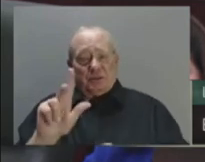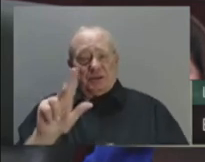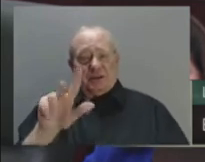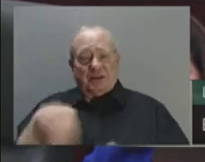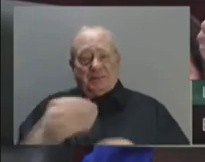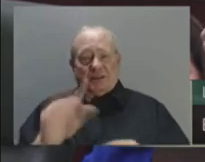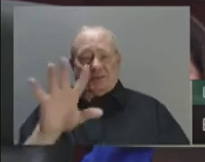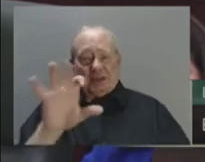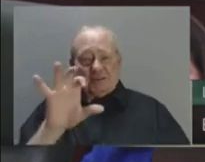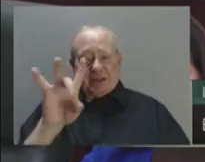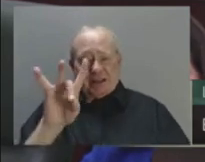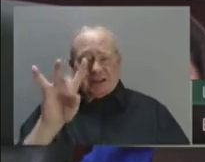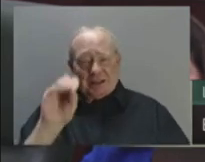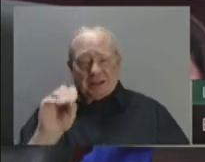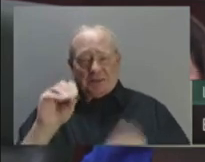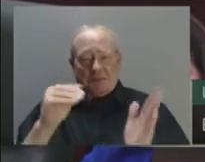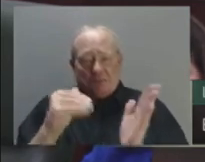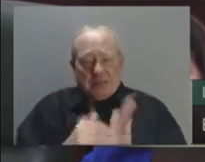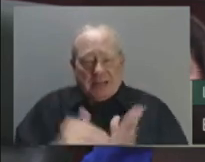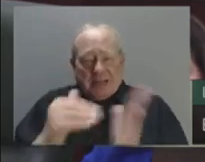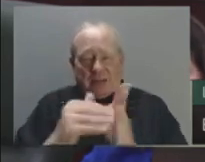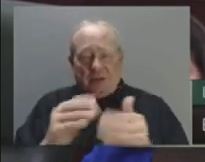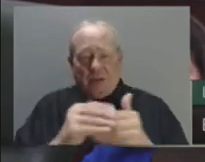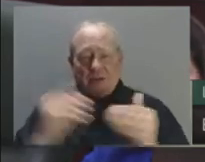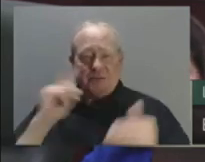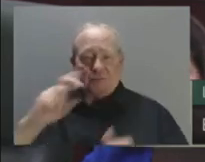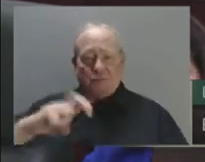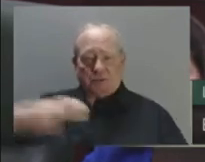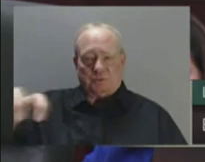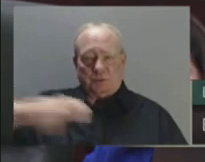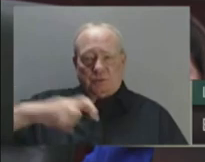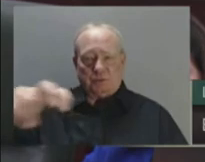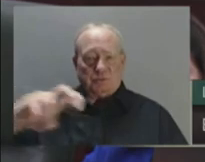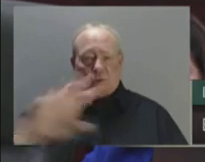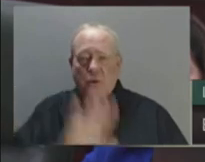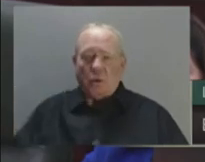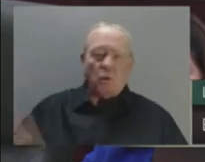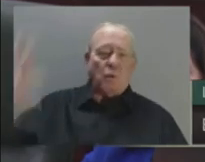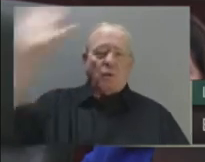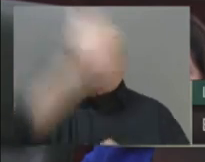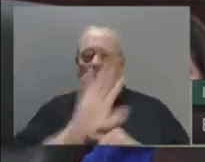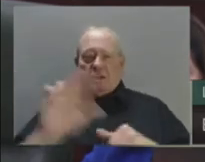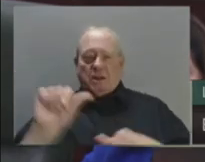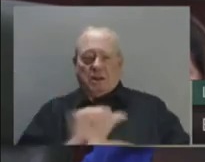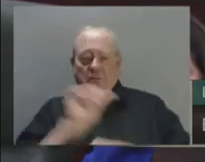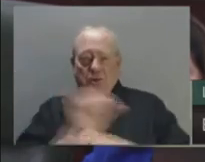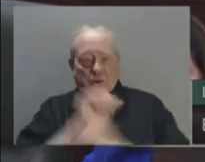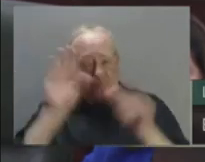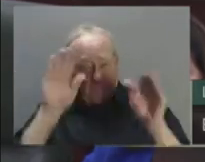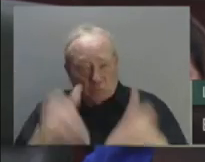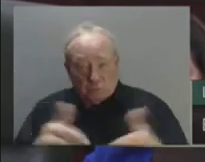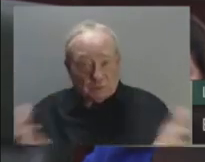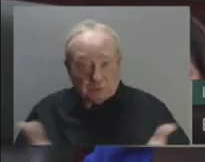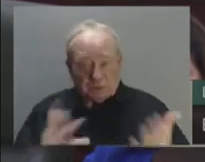projects across the province with a focus on projects that improve productivity and competitiveness.